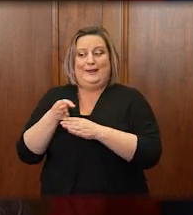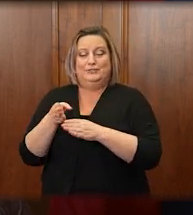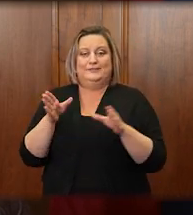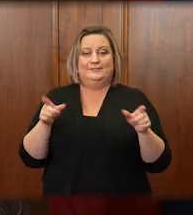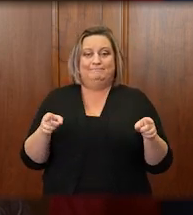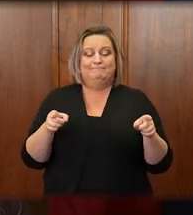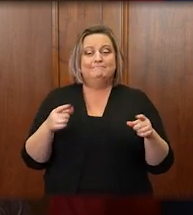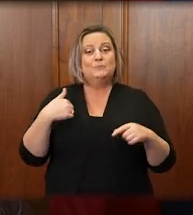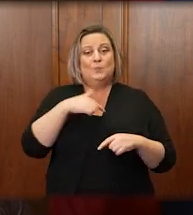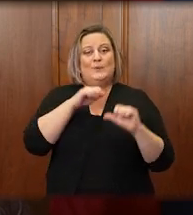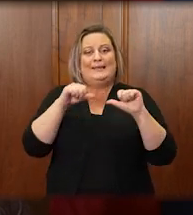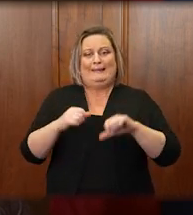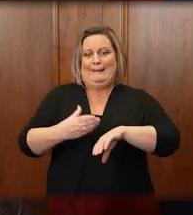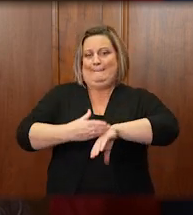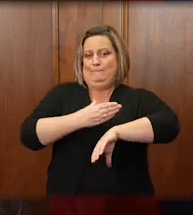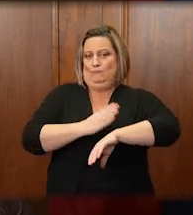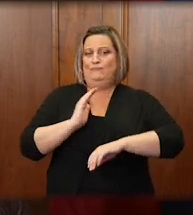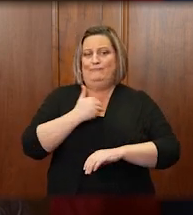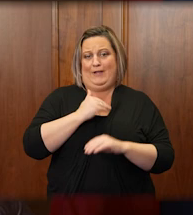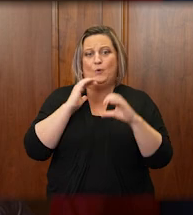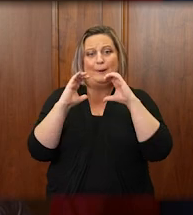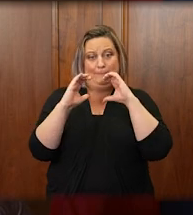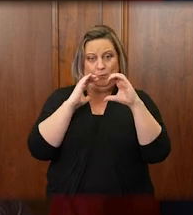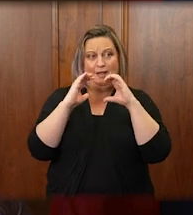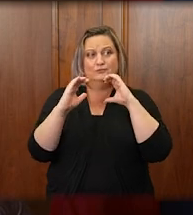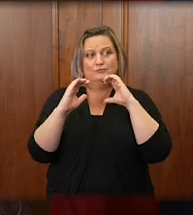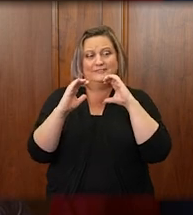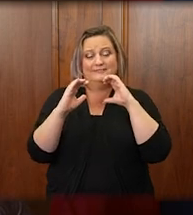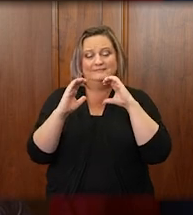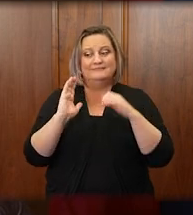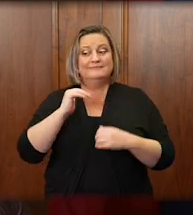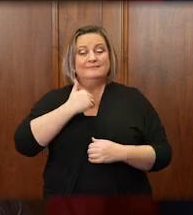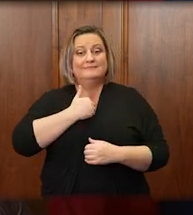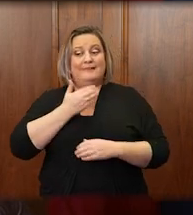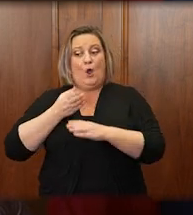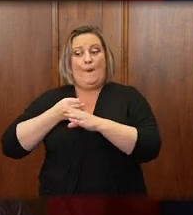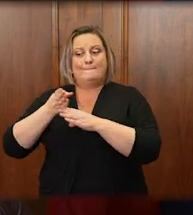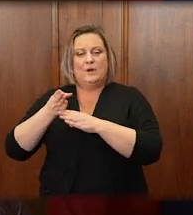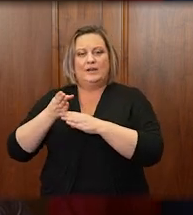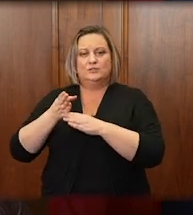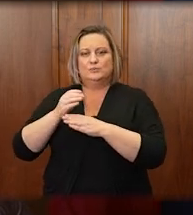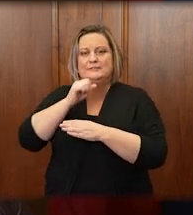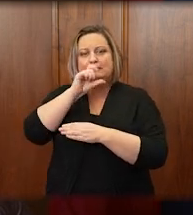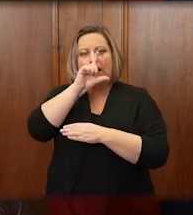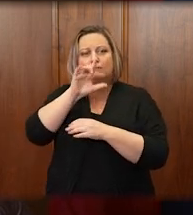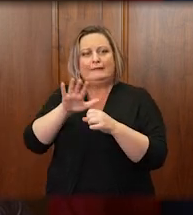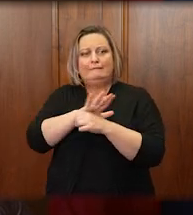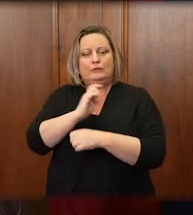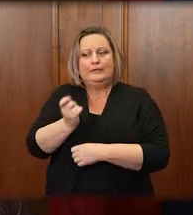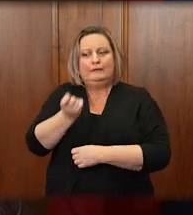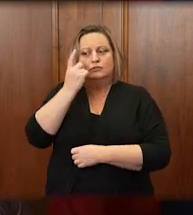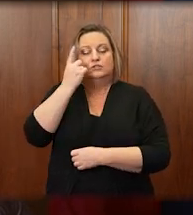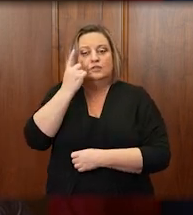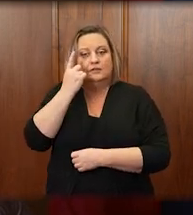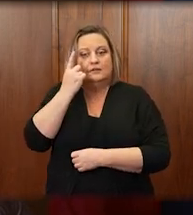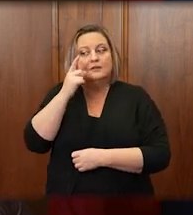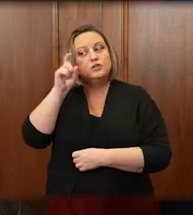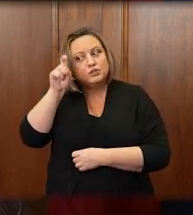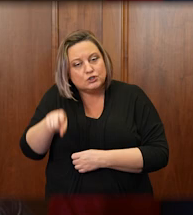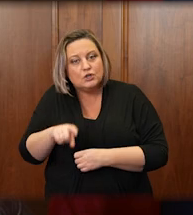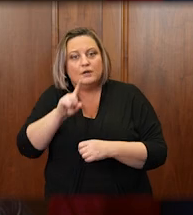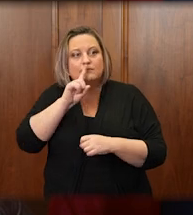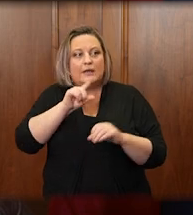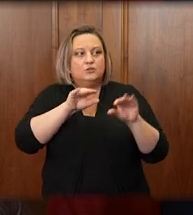we could improve our communications, and our branch, which is poorly understood, could and should take time to